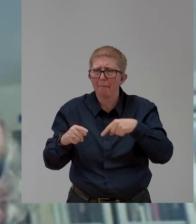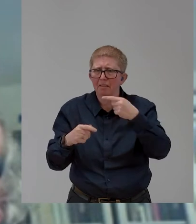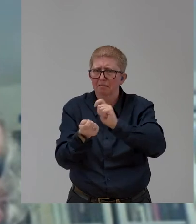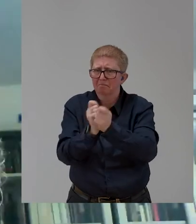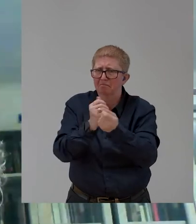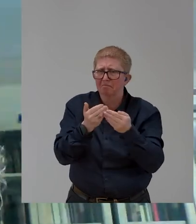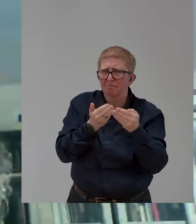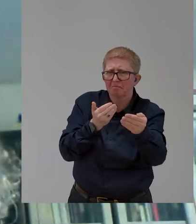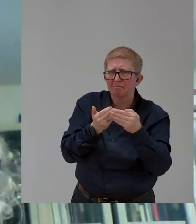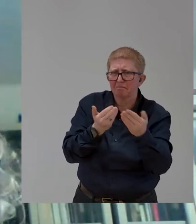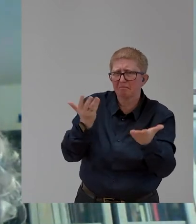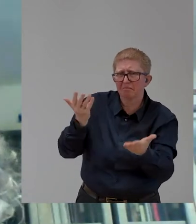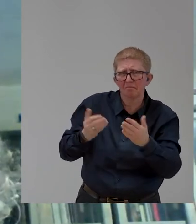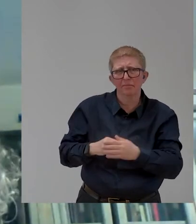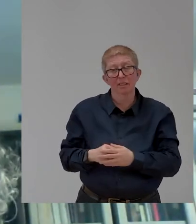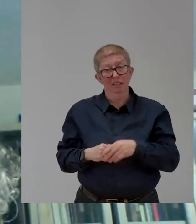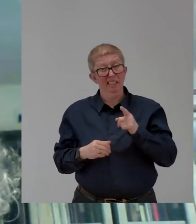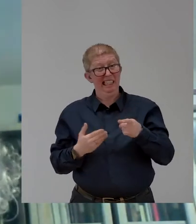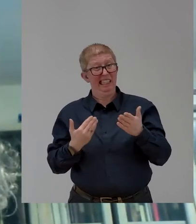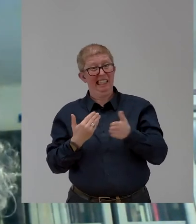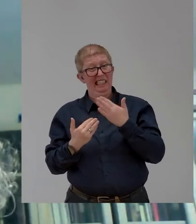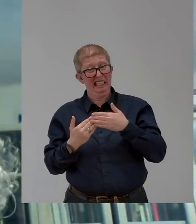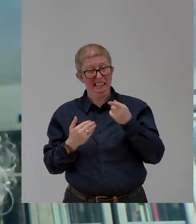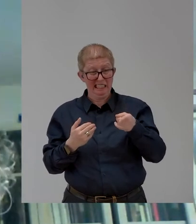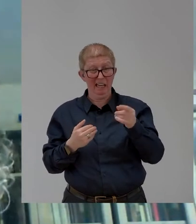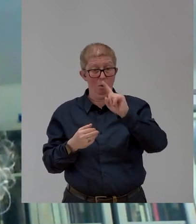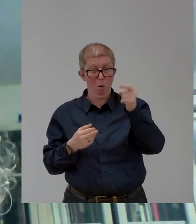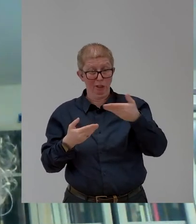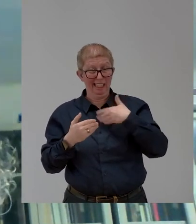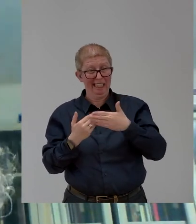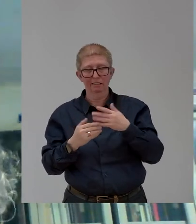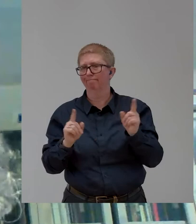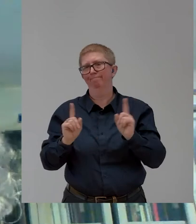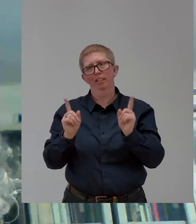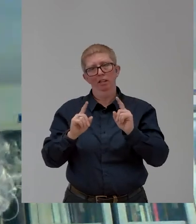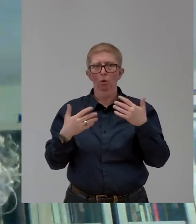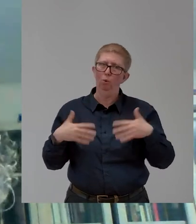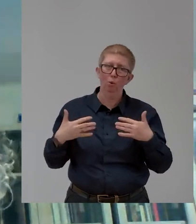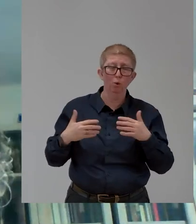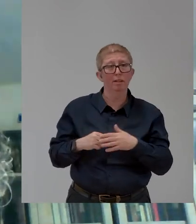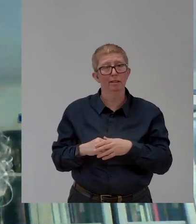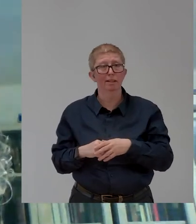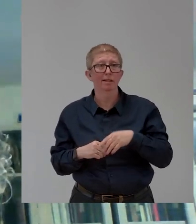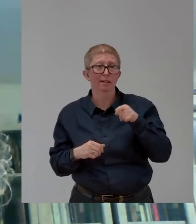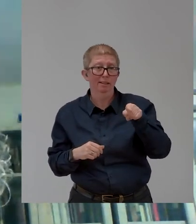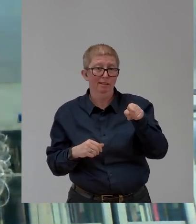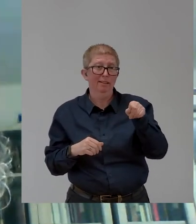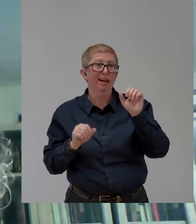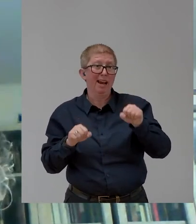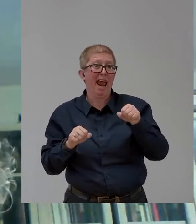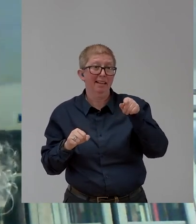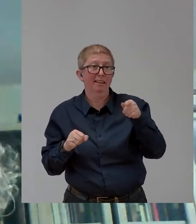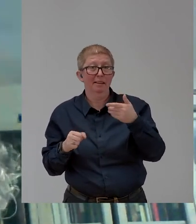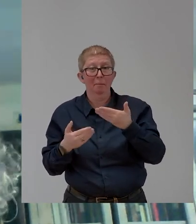Yeah, not an easy one. mean, you probably have a better answer to that question. I don't. Than myself, no? I mean, I